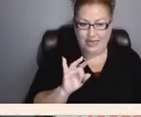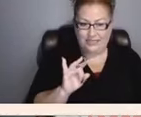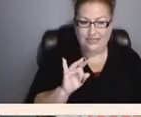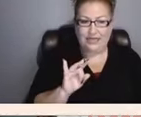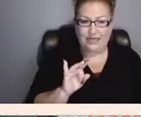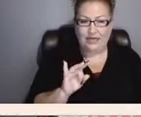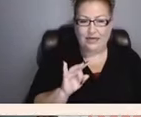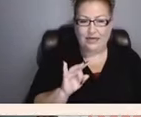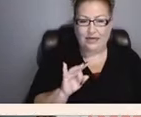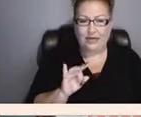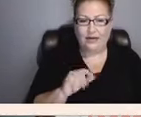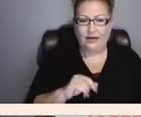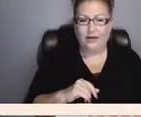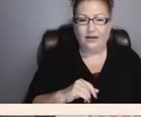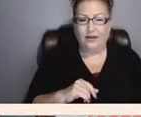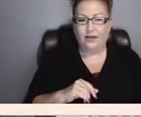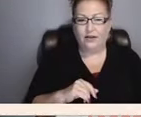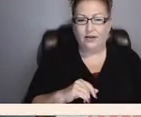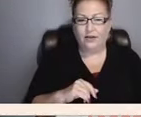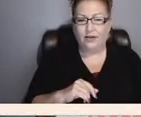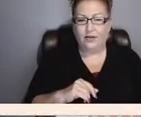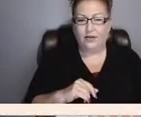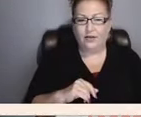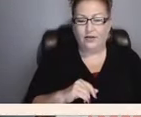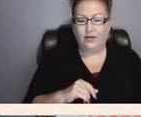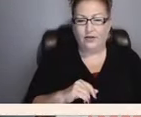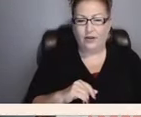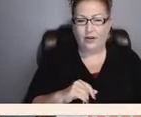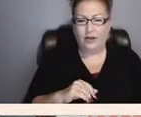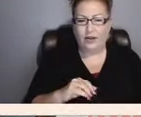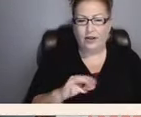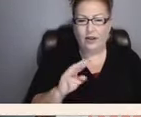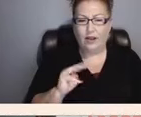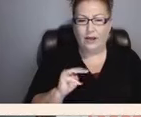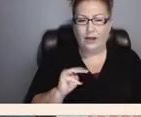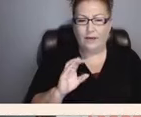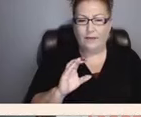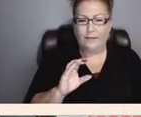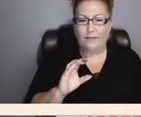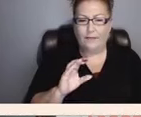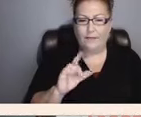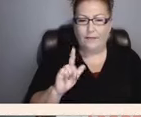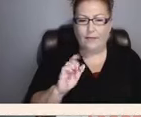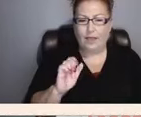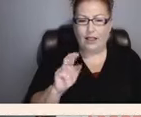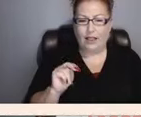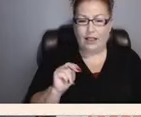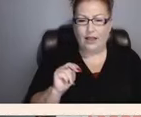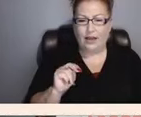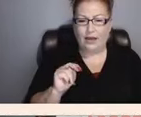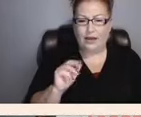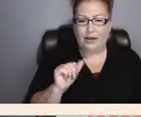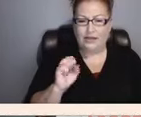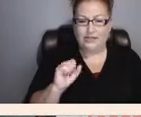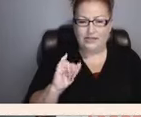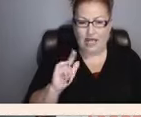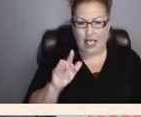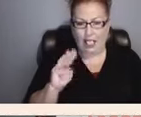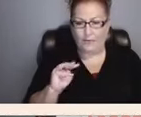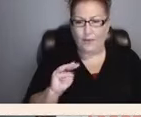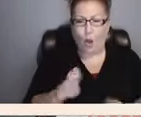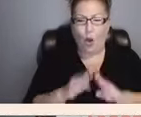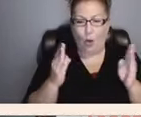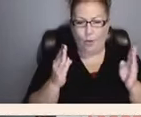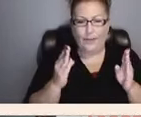the McCoyne Asylum opened and